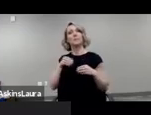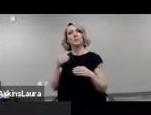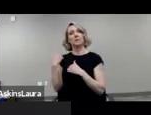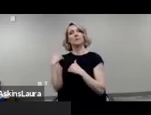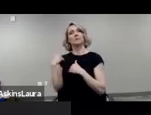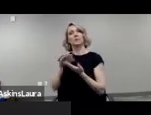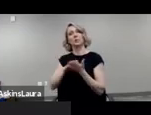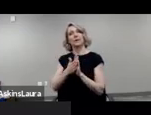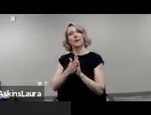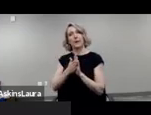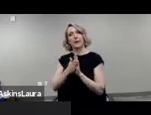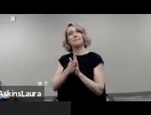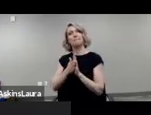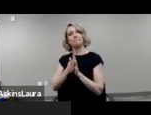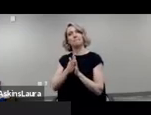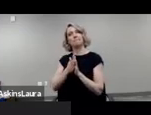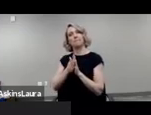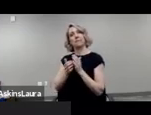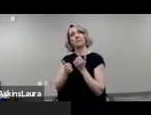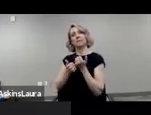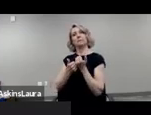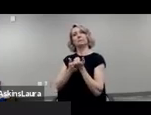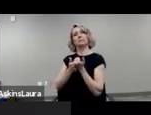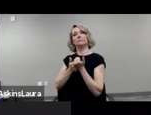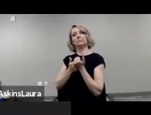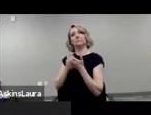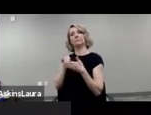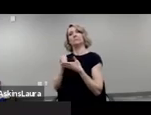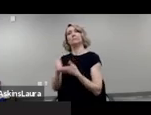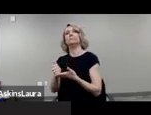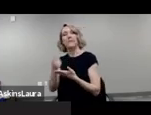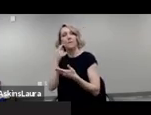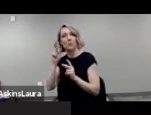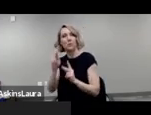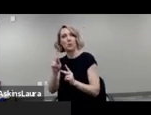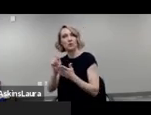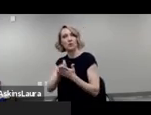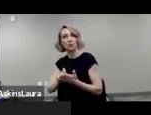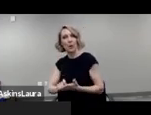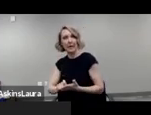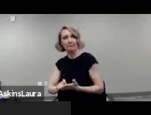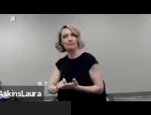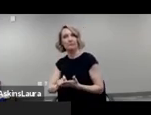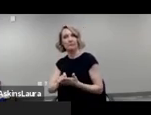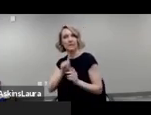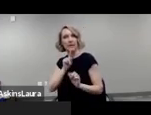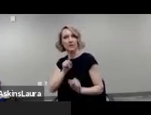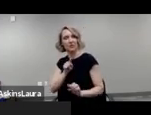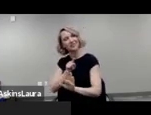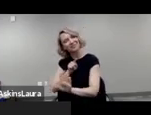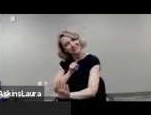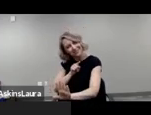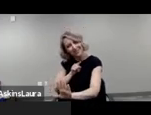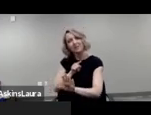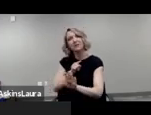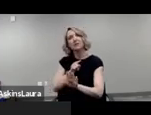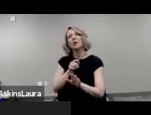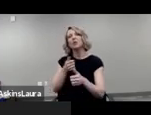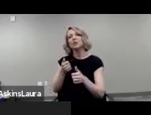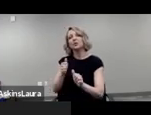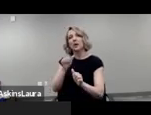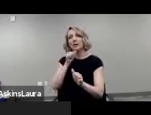um not to um not sort of use that subconscious willingness to